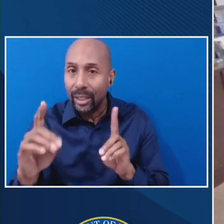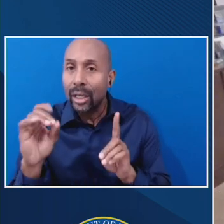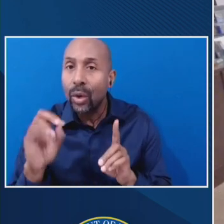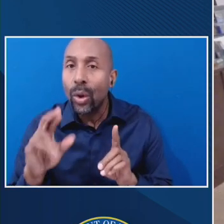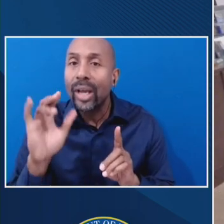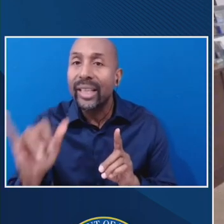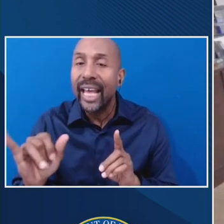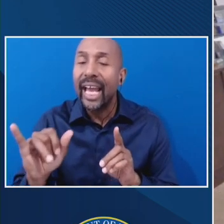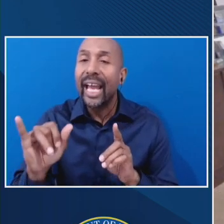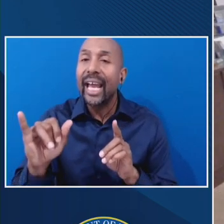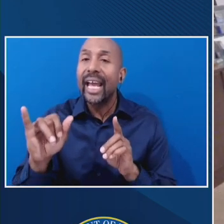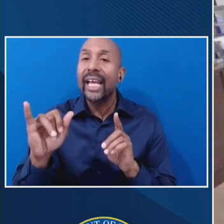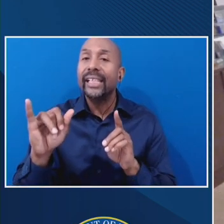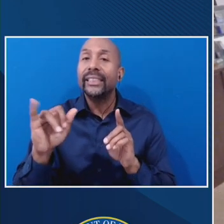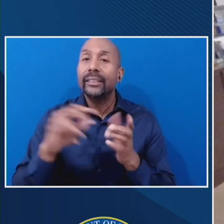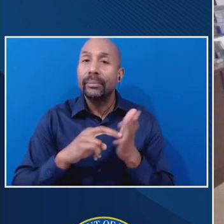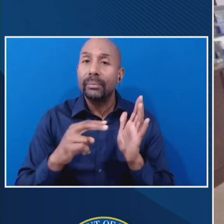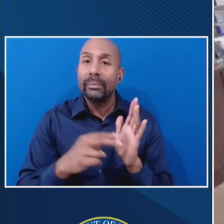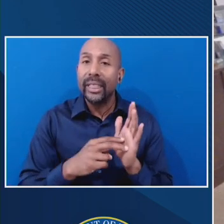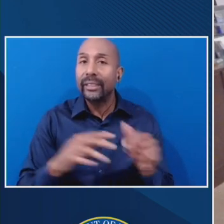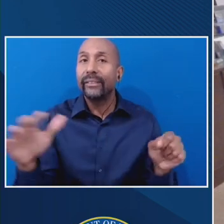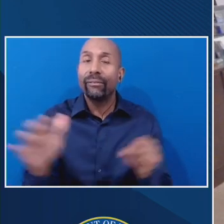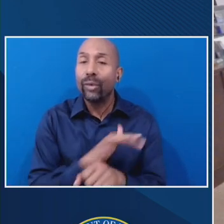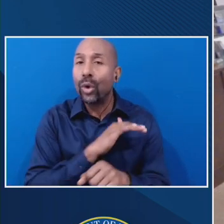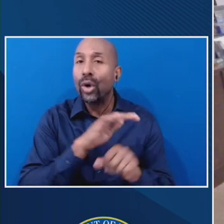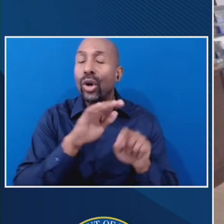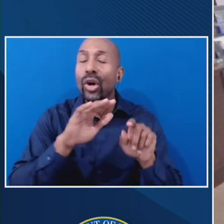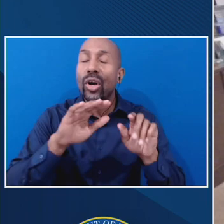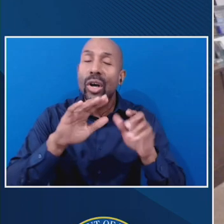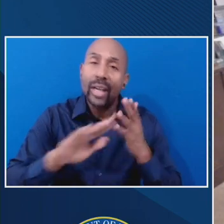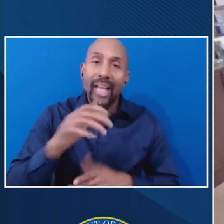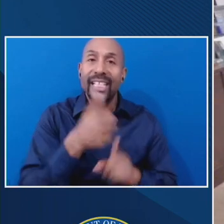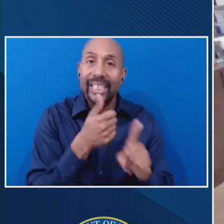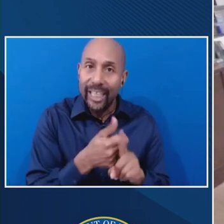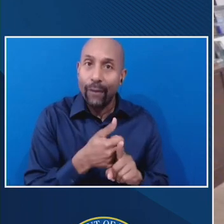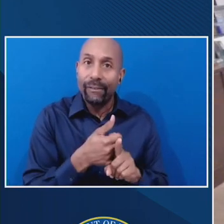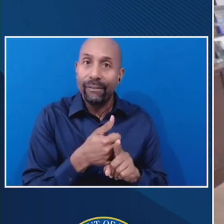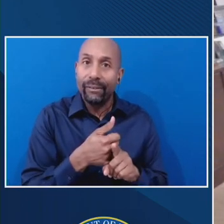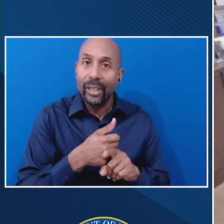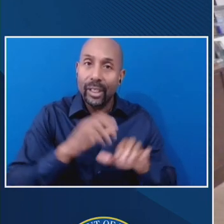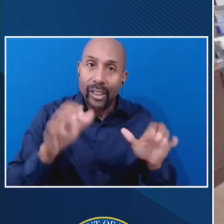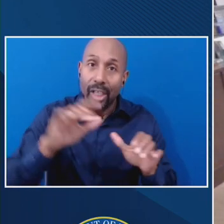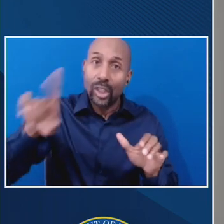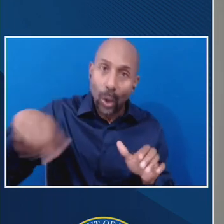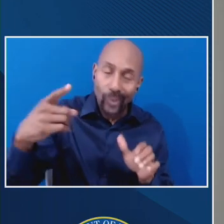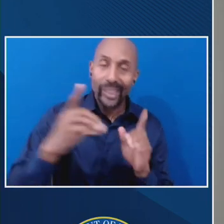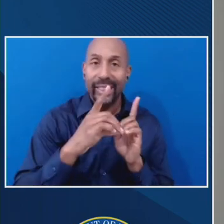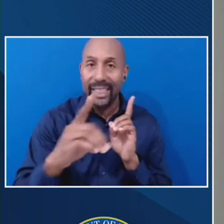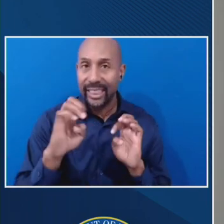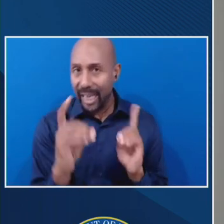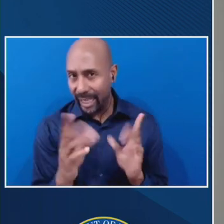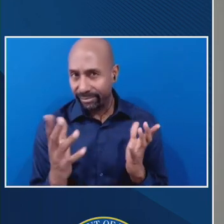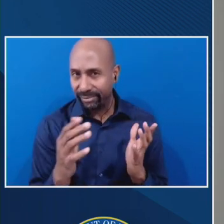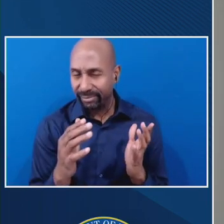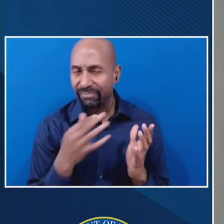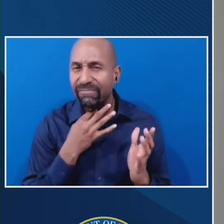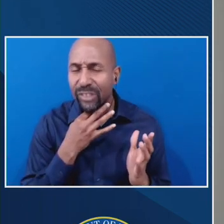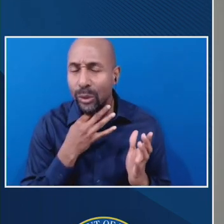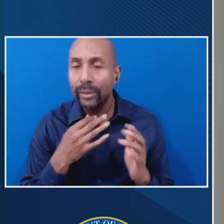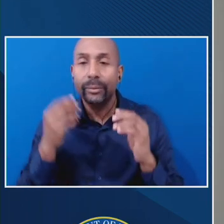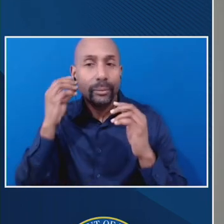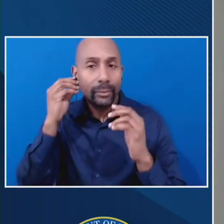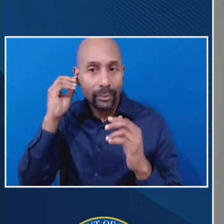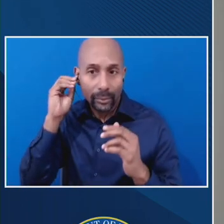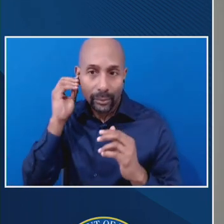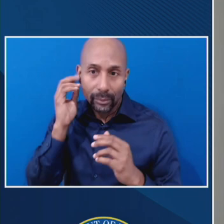college is distance ed? I'm, I'm just curious. Thank you. So we we've talked about this at length. That's an